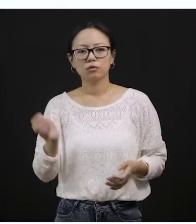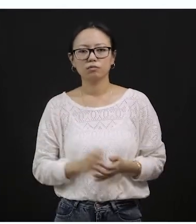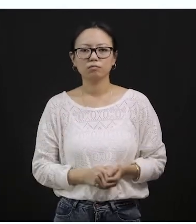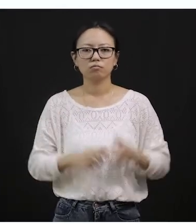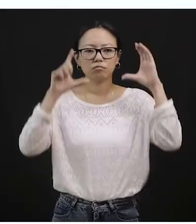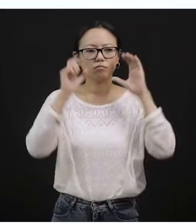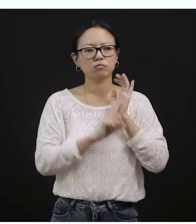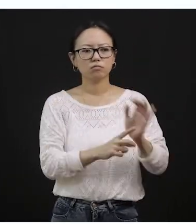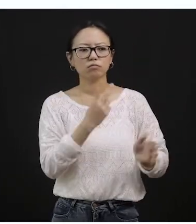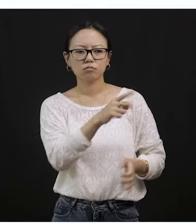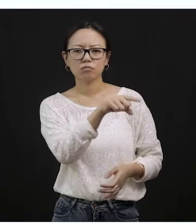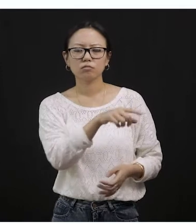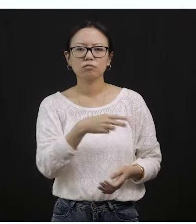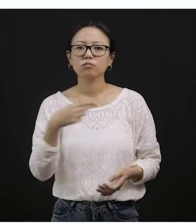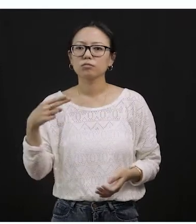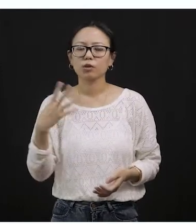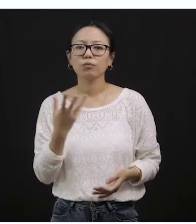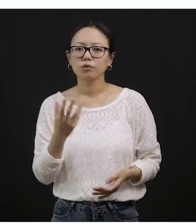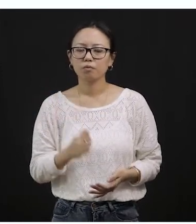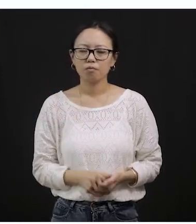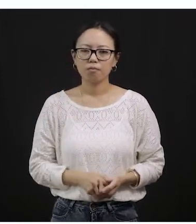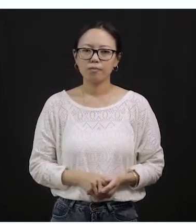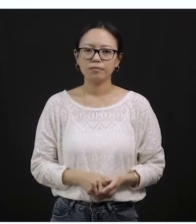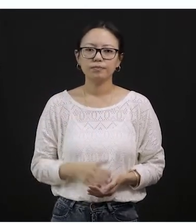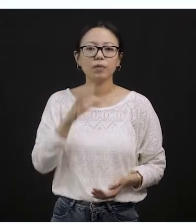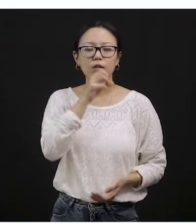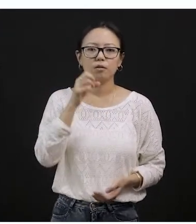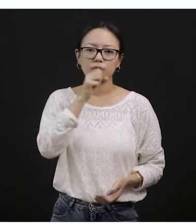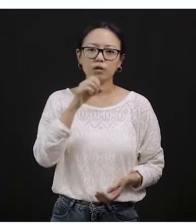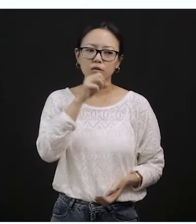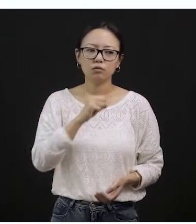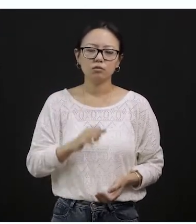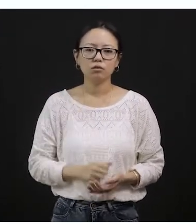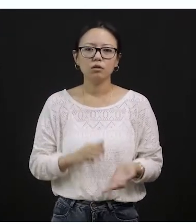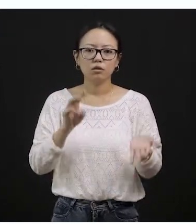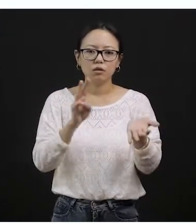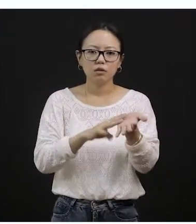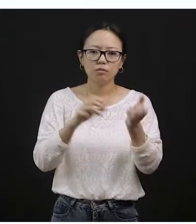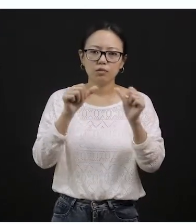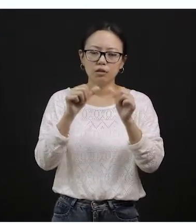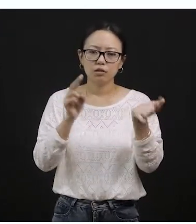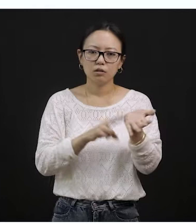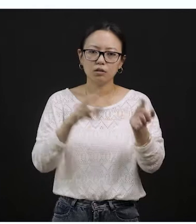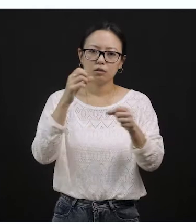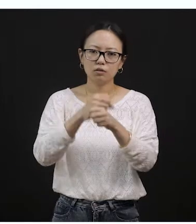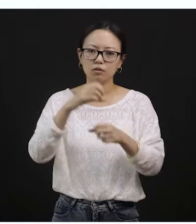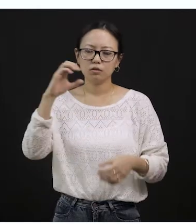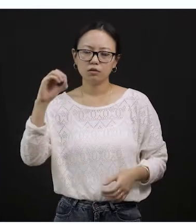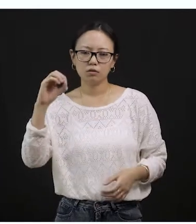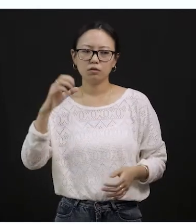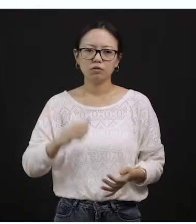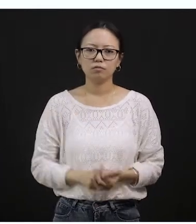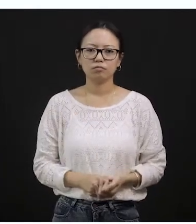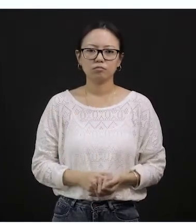the answer. So the king of the fruit is mango, yeah? The king of the fruit is mango,